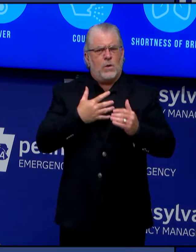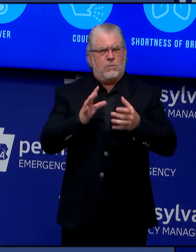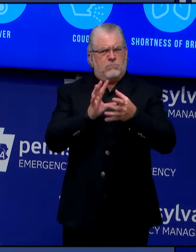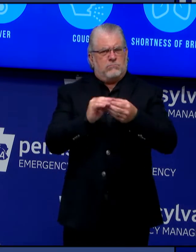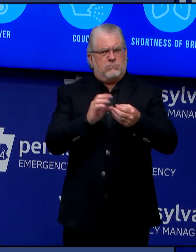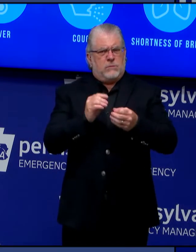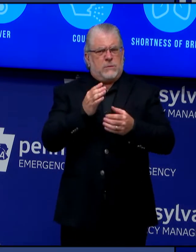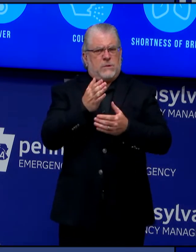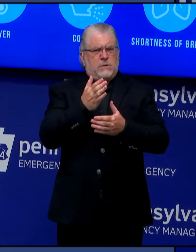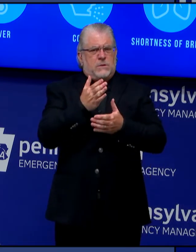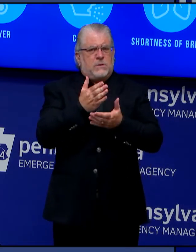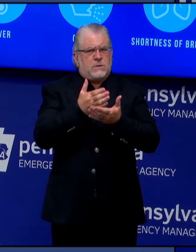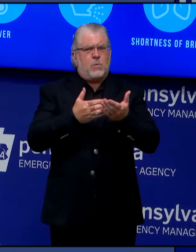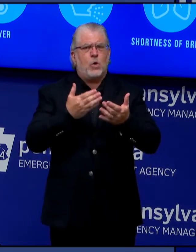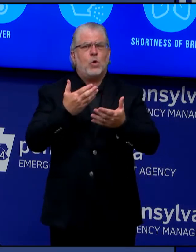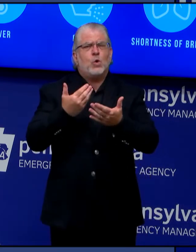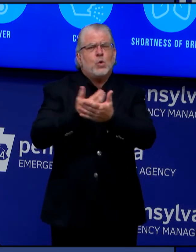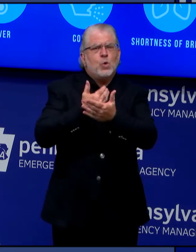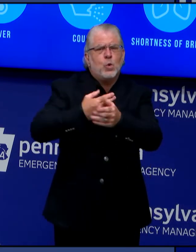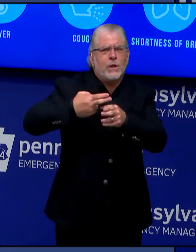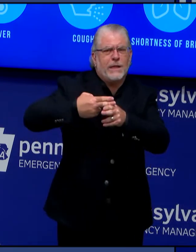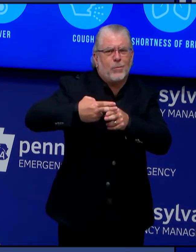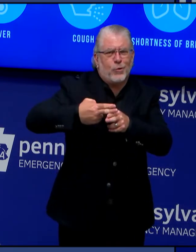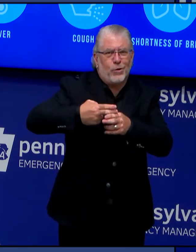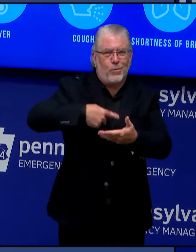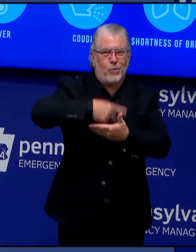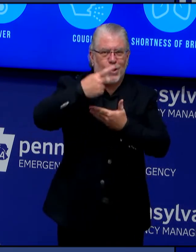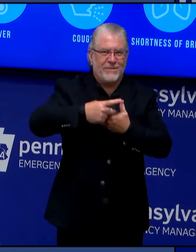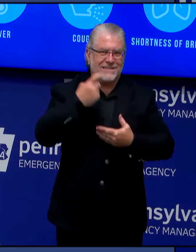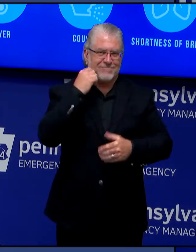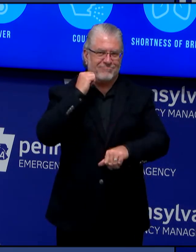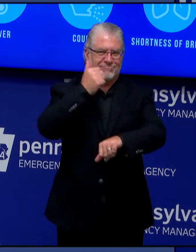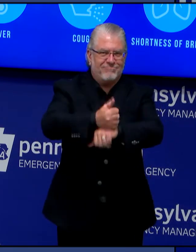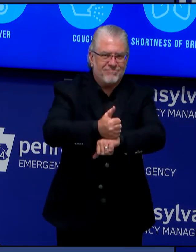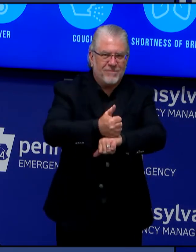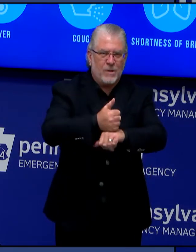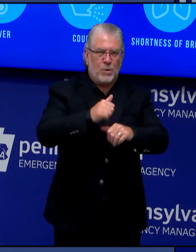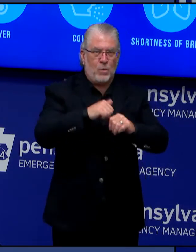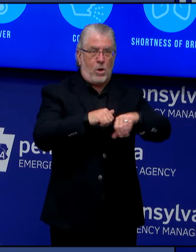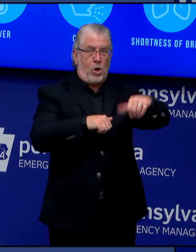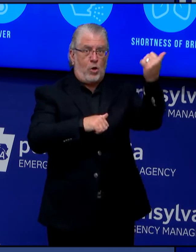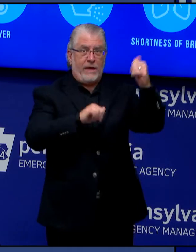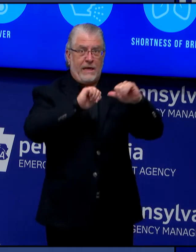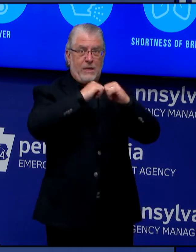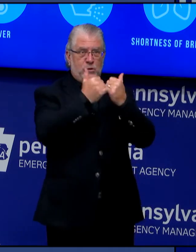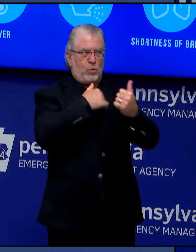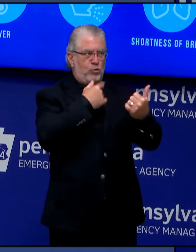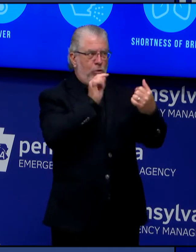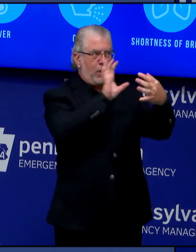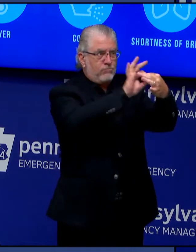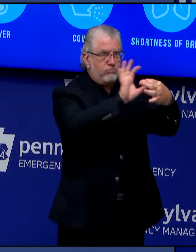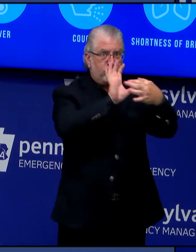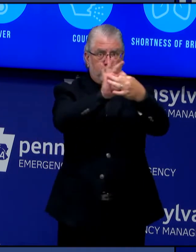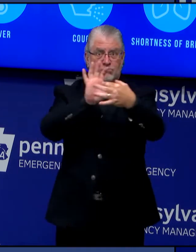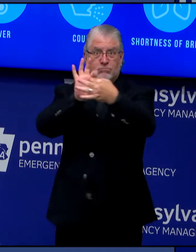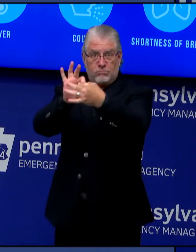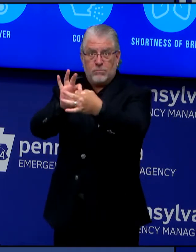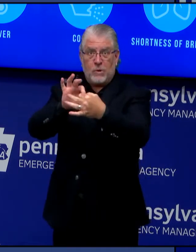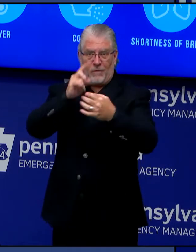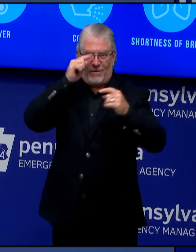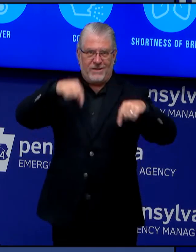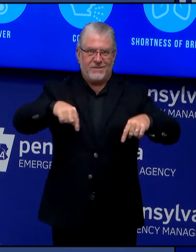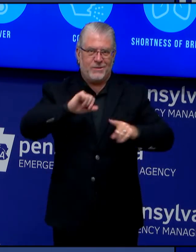our fellow state agencies and federal partners in response to the COVID-19 pandemic. DHS is working with utility